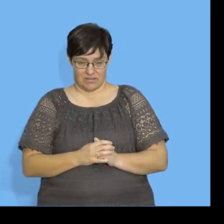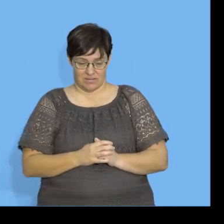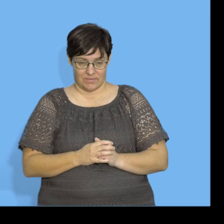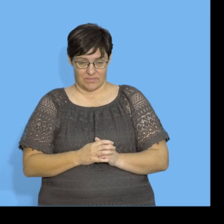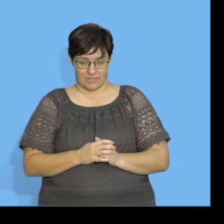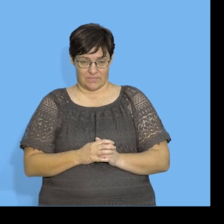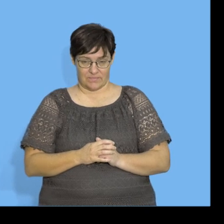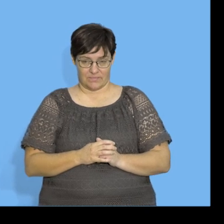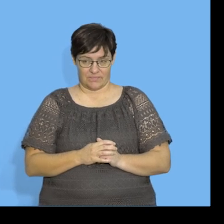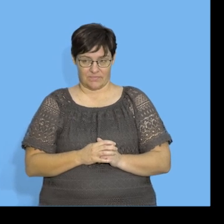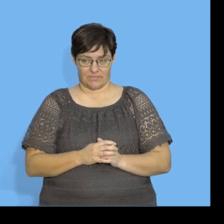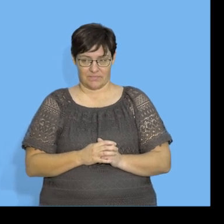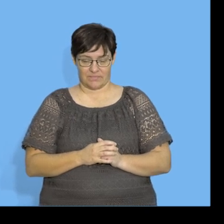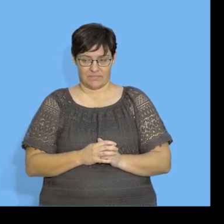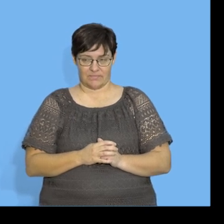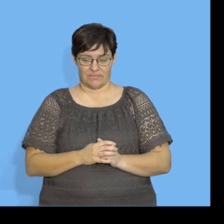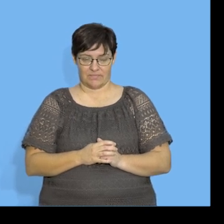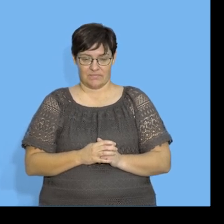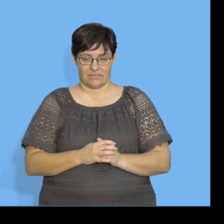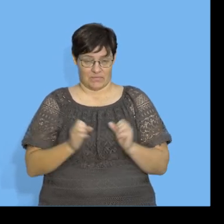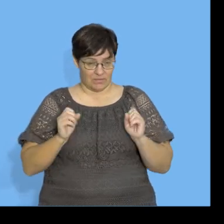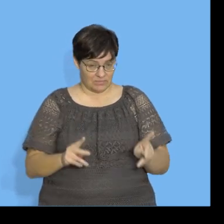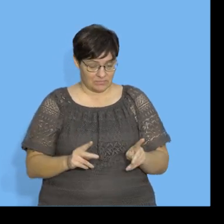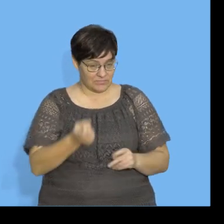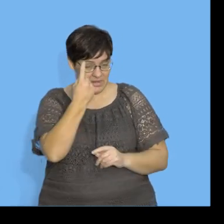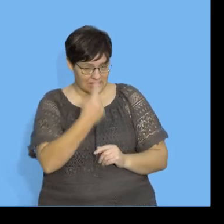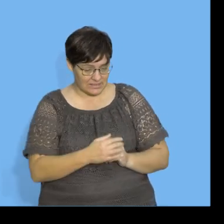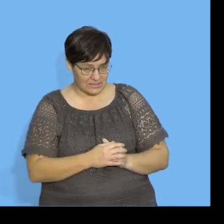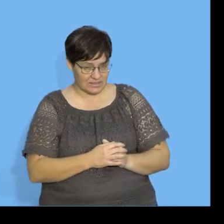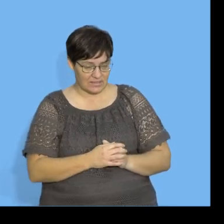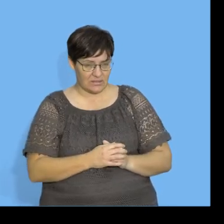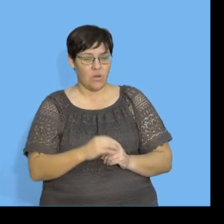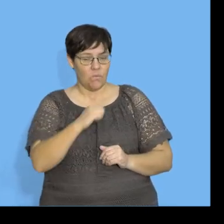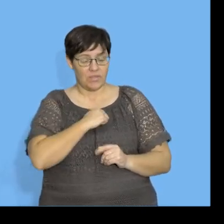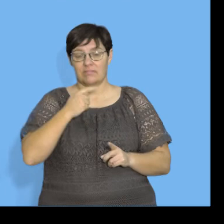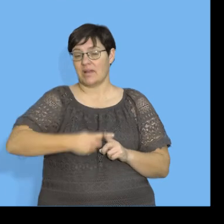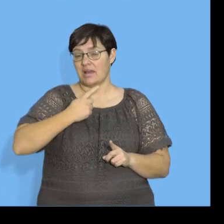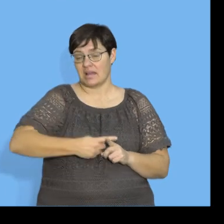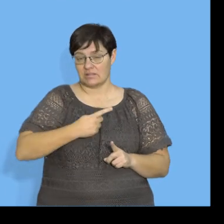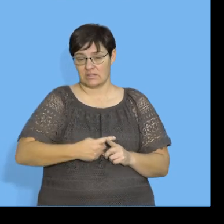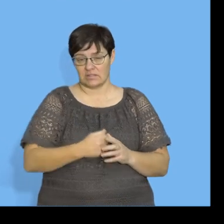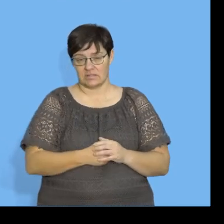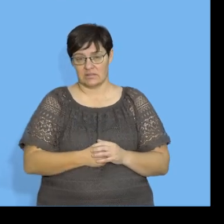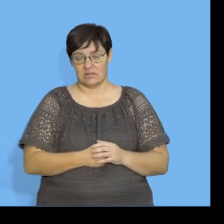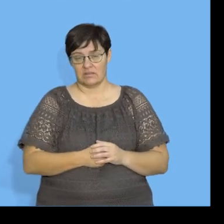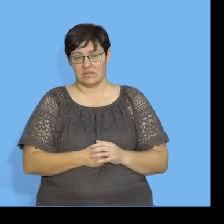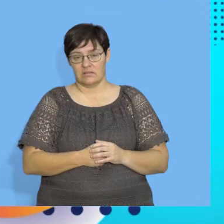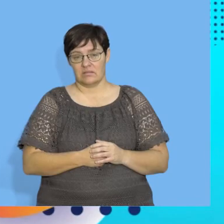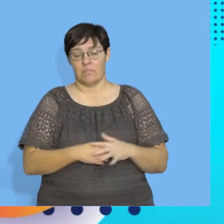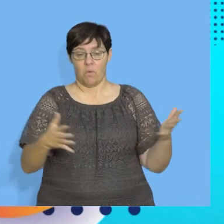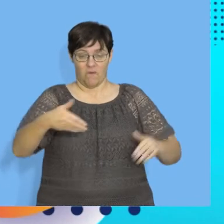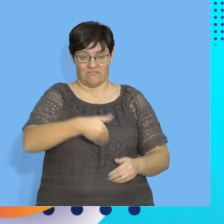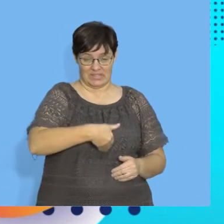rate during exercise. Okay. Likely to be. Are we together? Are we together? And usually, actually, with the heart rate, I mean,